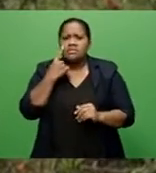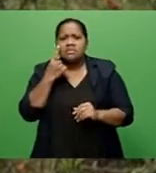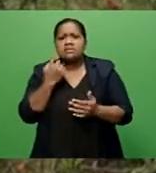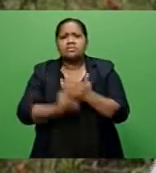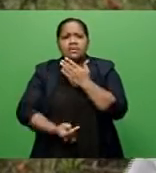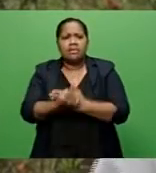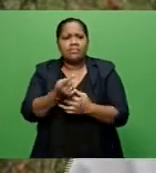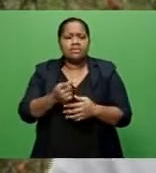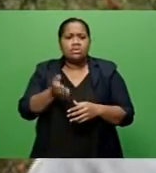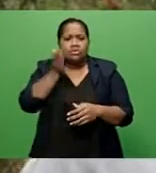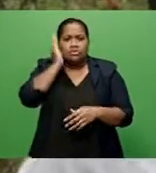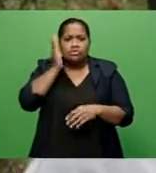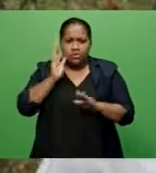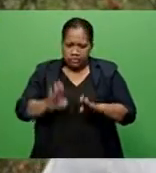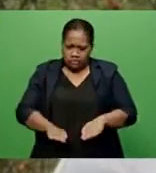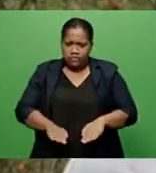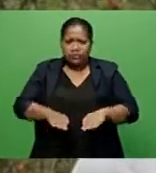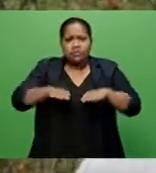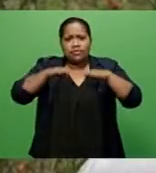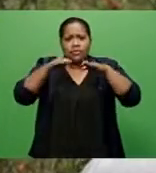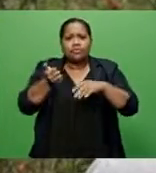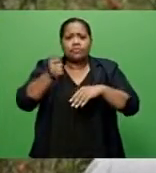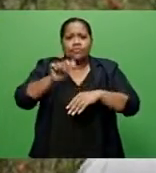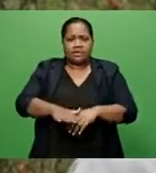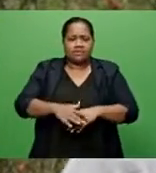were transporting some residents to safe locations.